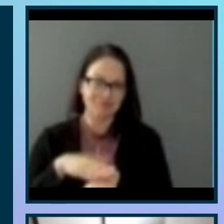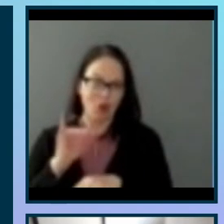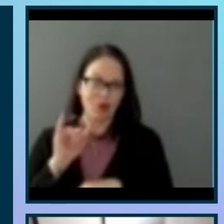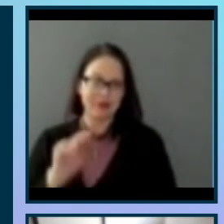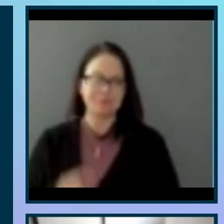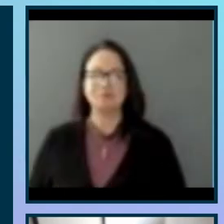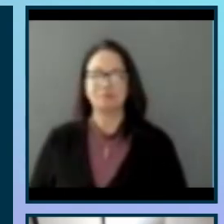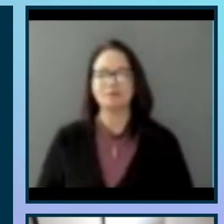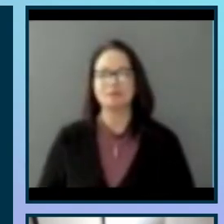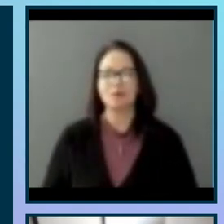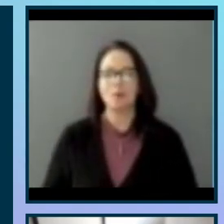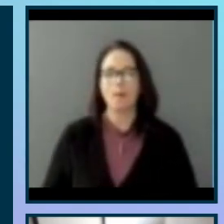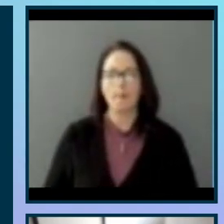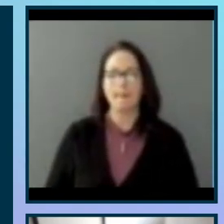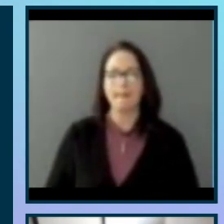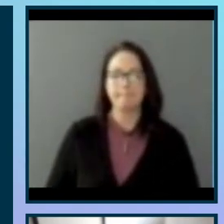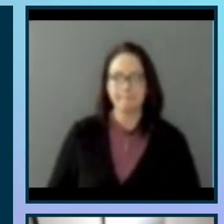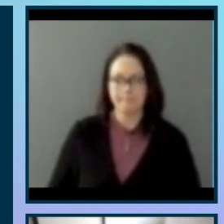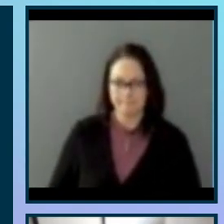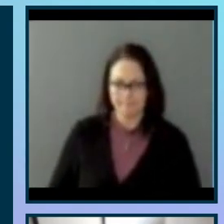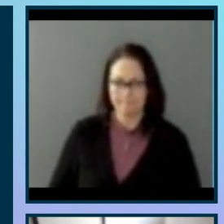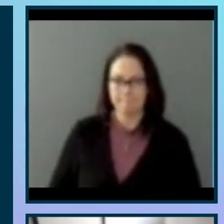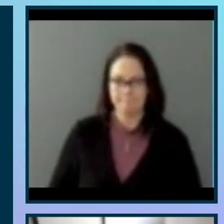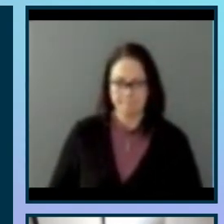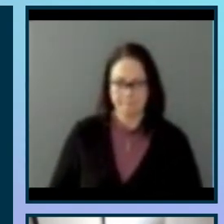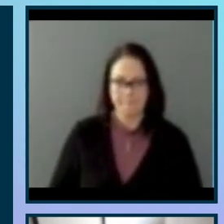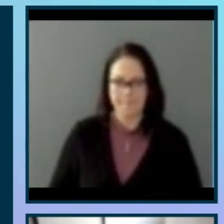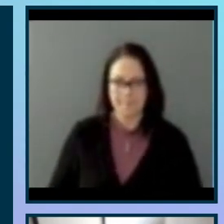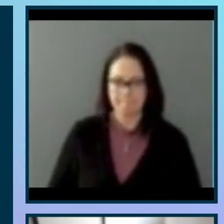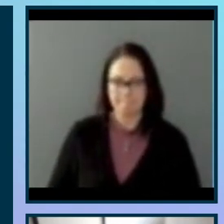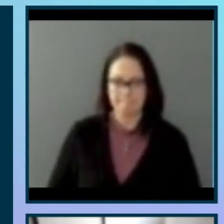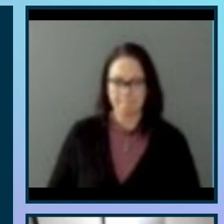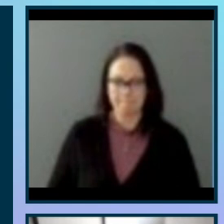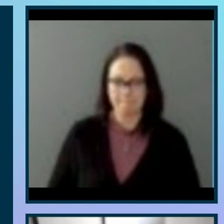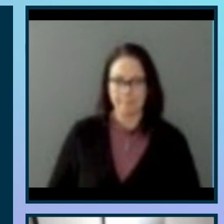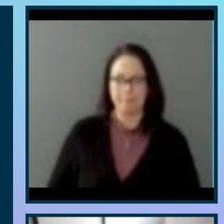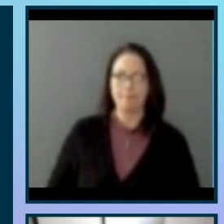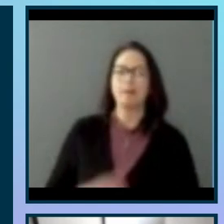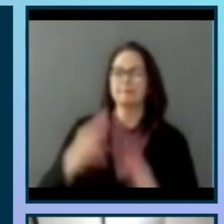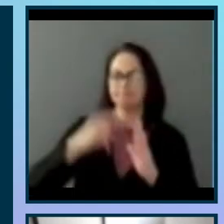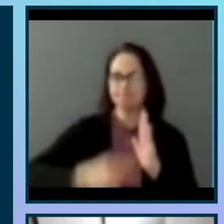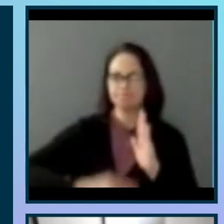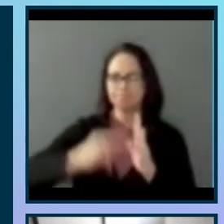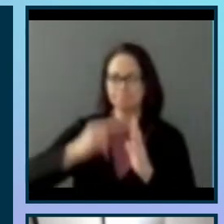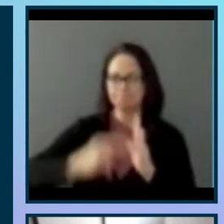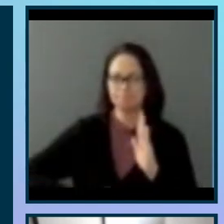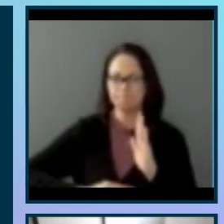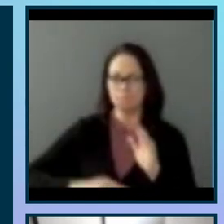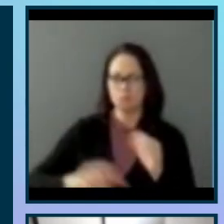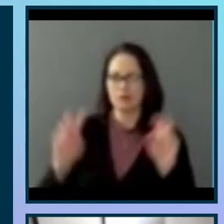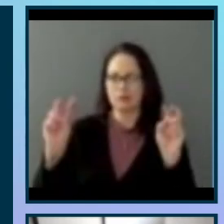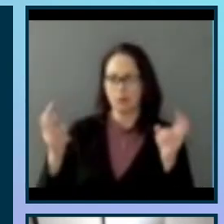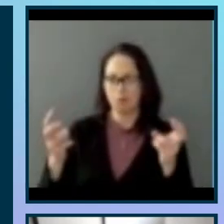So in the spring, summer, and fall of 2021, NYU students and I began researching the citizen science project.